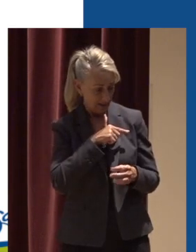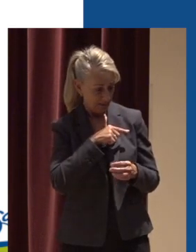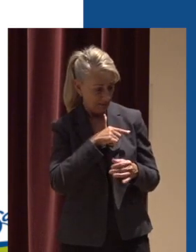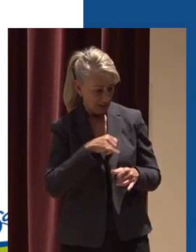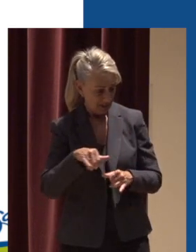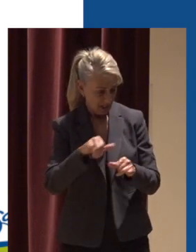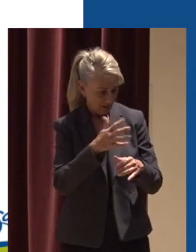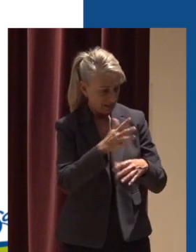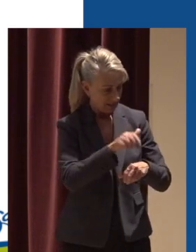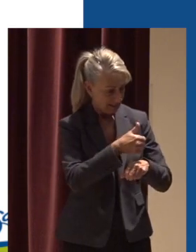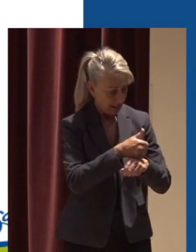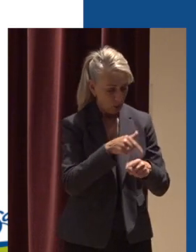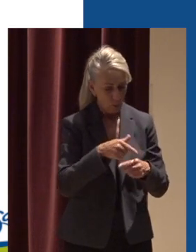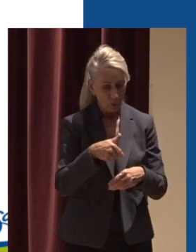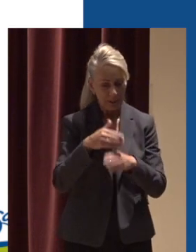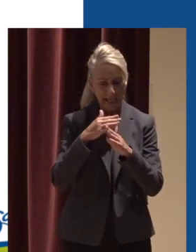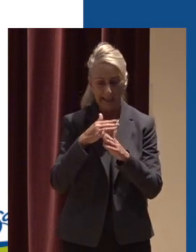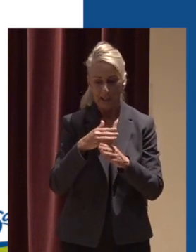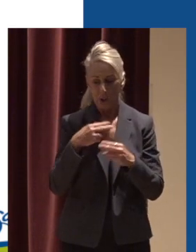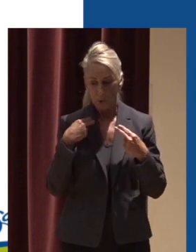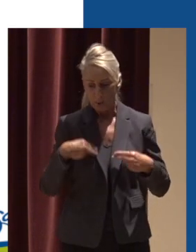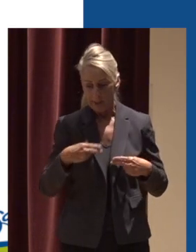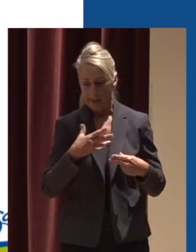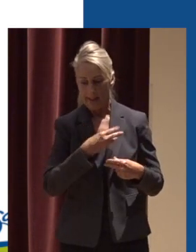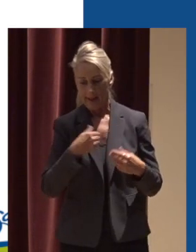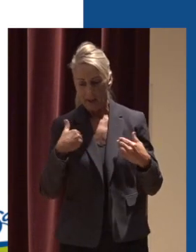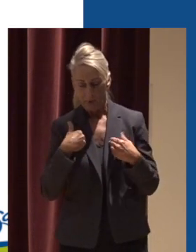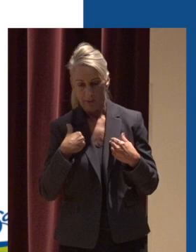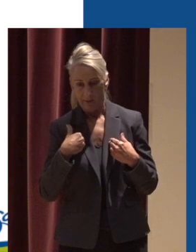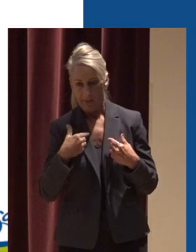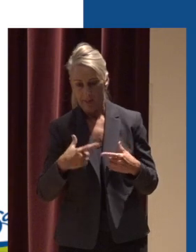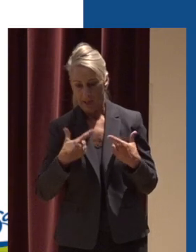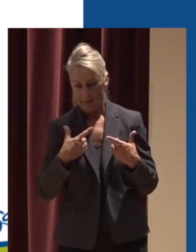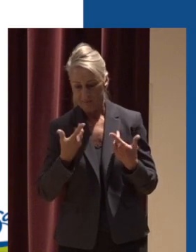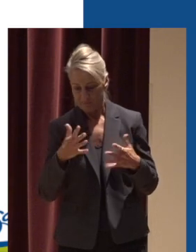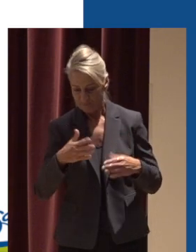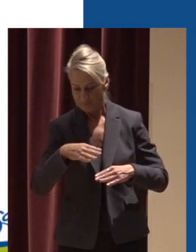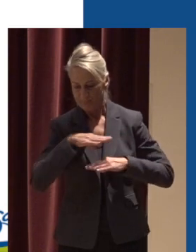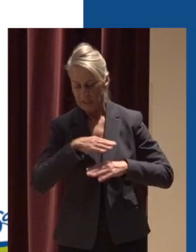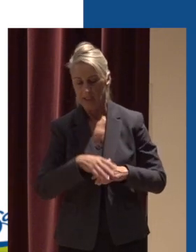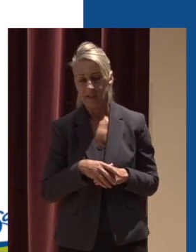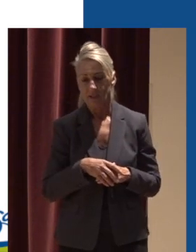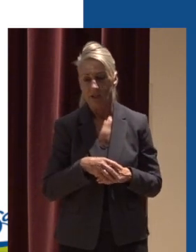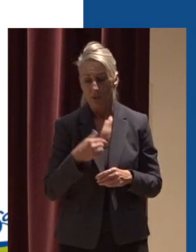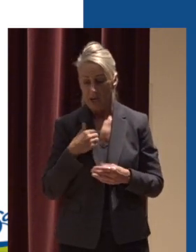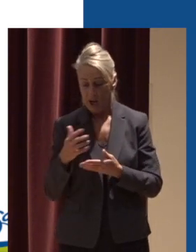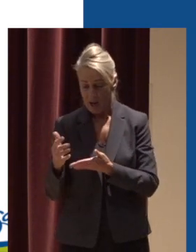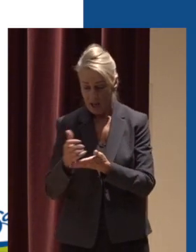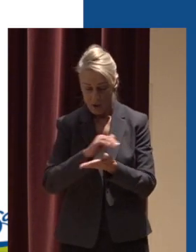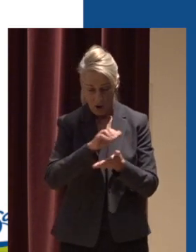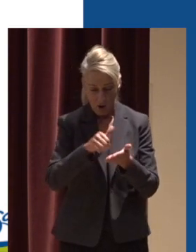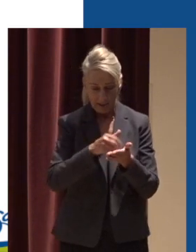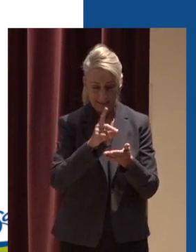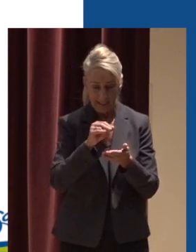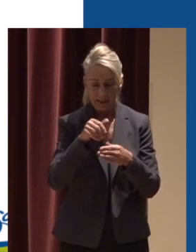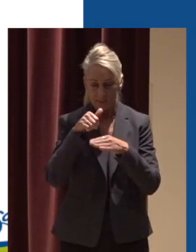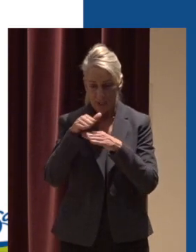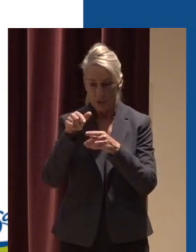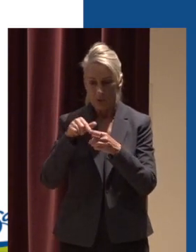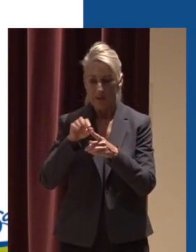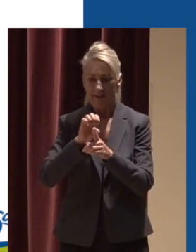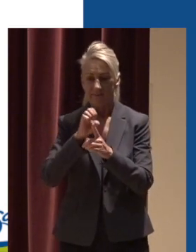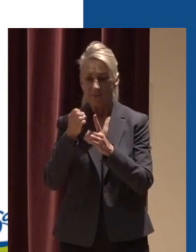both human health and aquatic life are being met in order to do this we submit all the data that we collect to the department of environmental quality